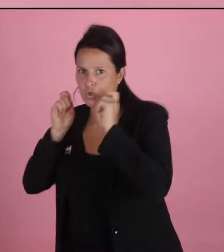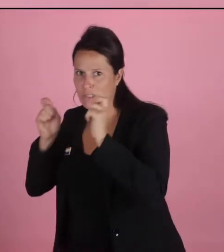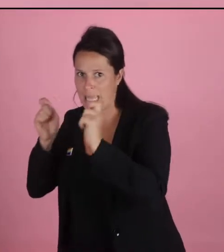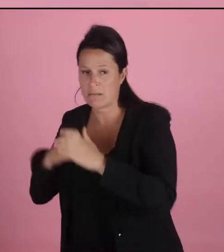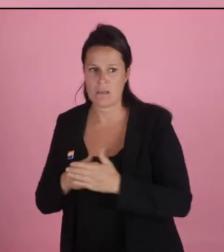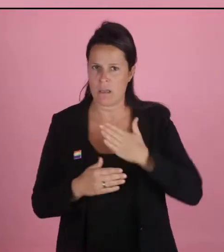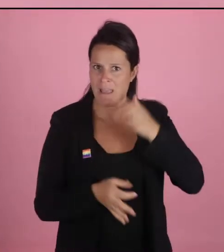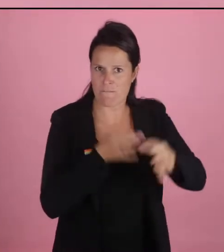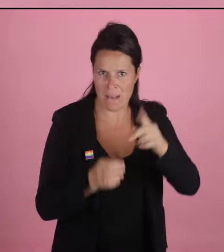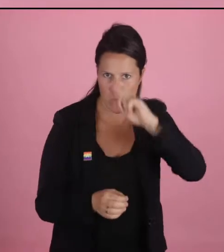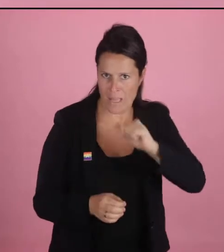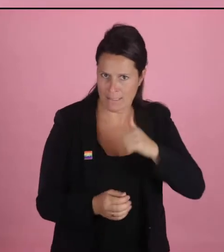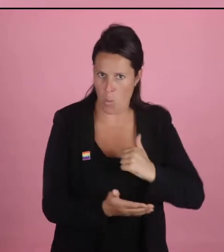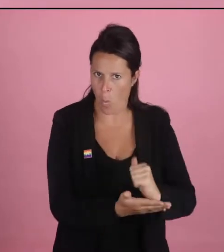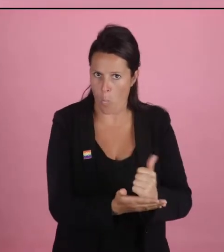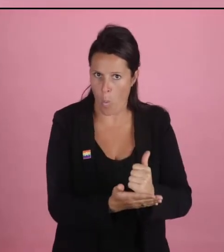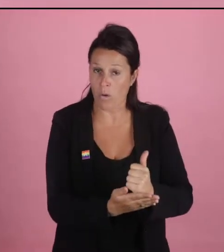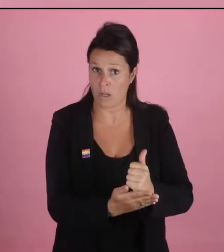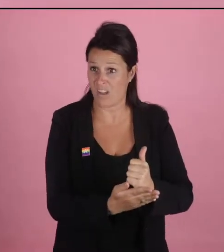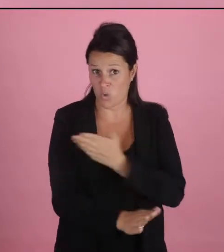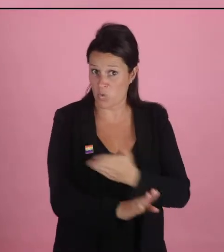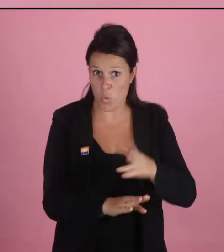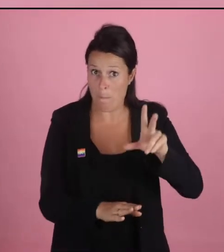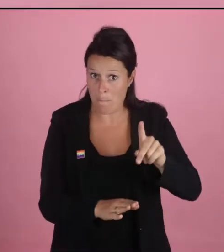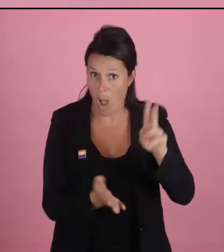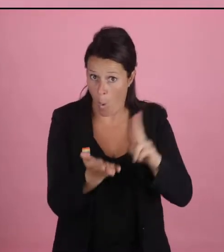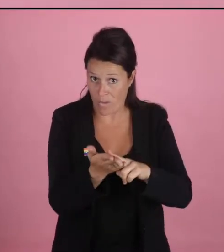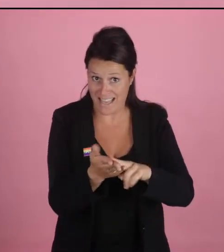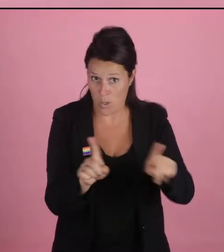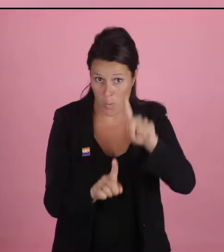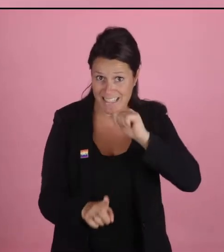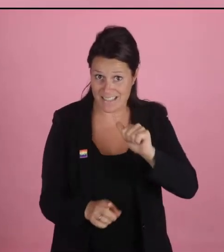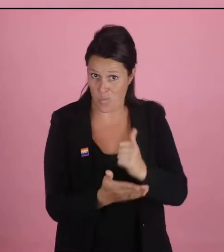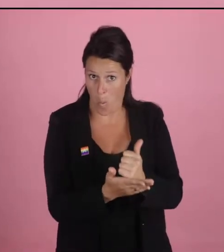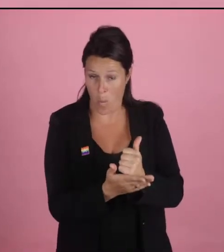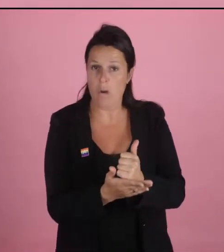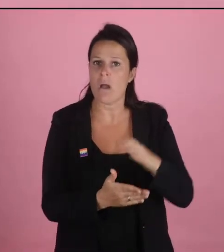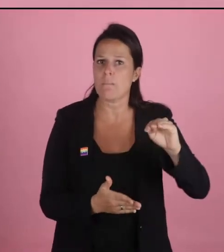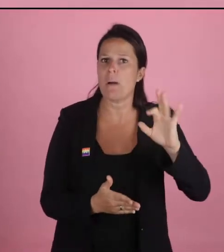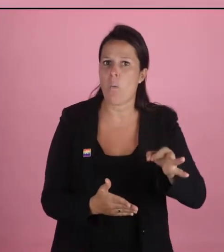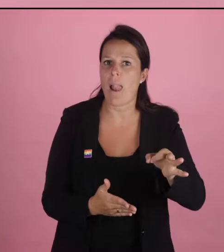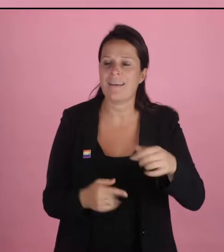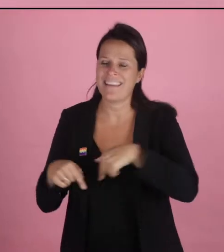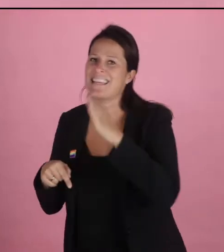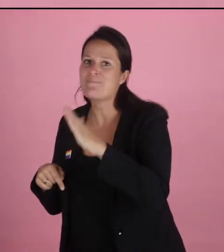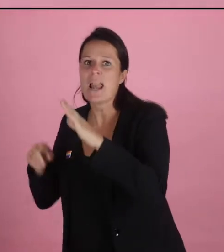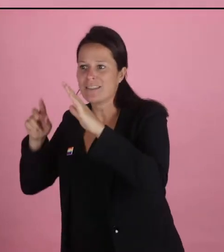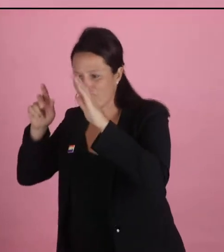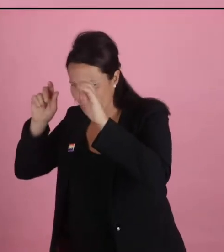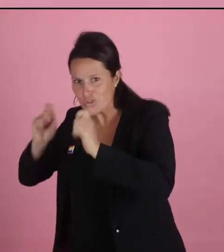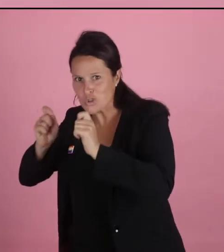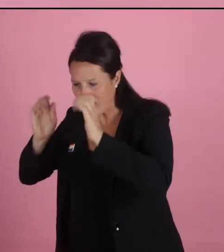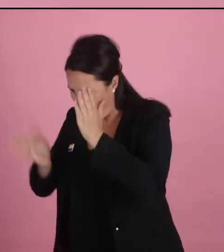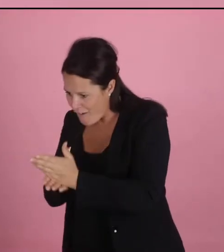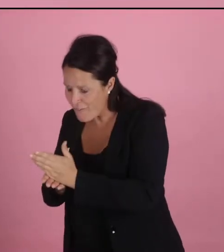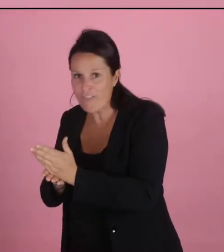I moved here to study. I don't think my family ever knew I was gay, but until now my father definitely doesn't, but my mum knows. While I was here